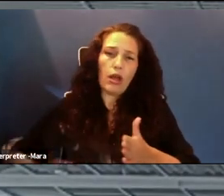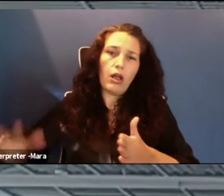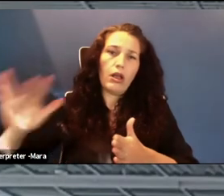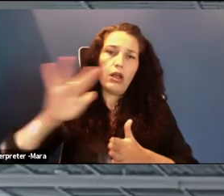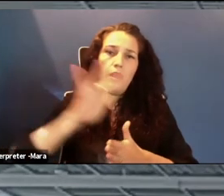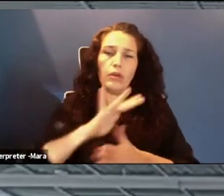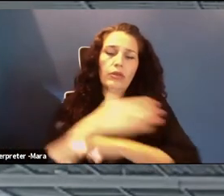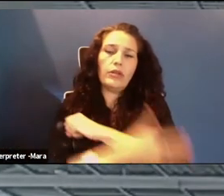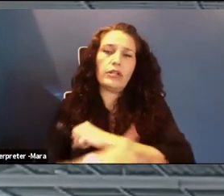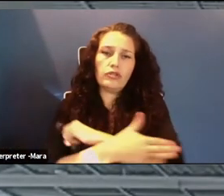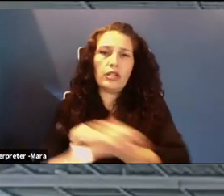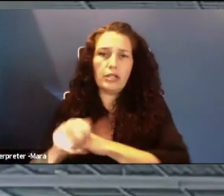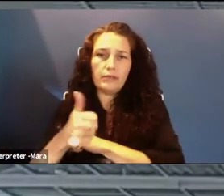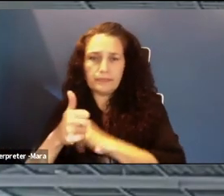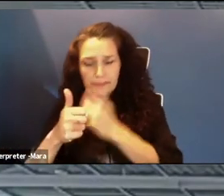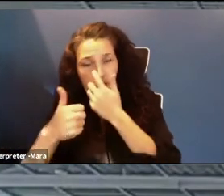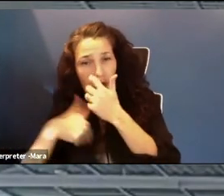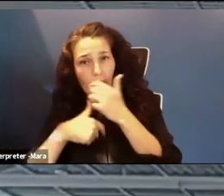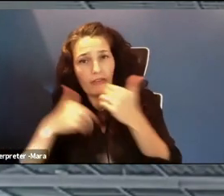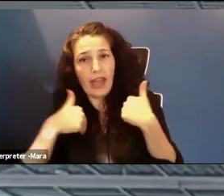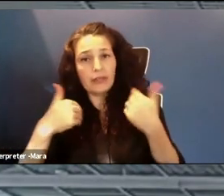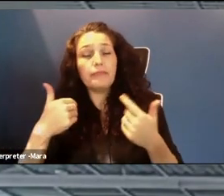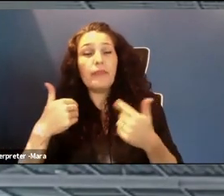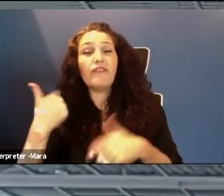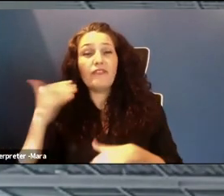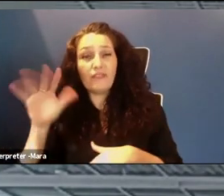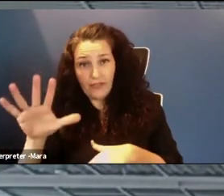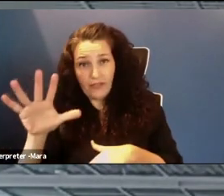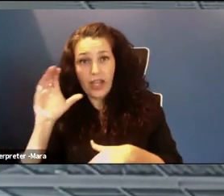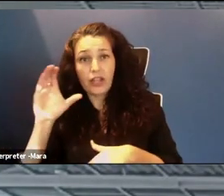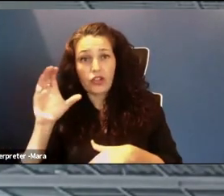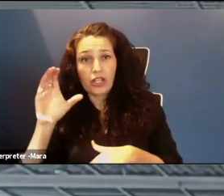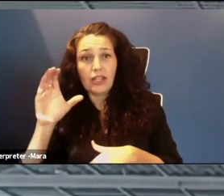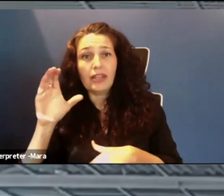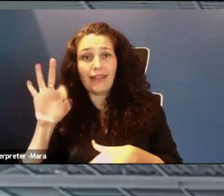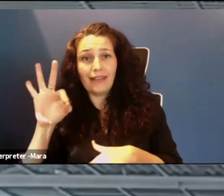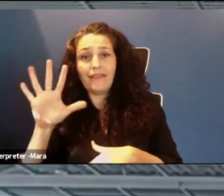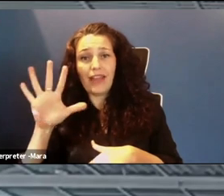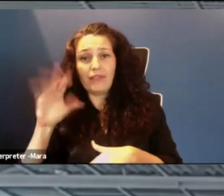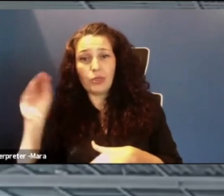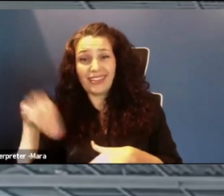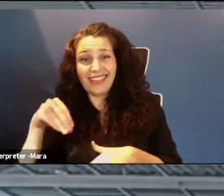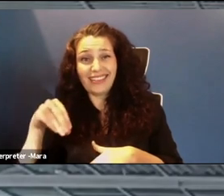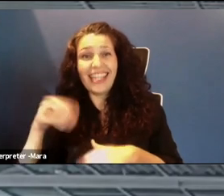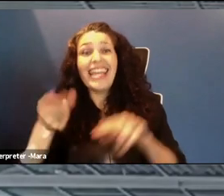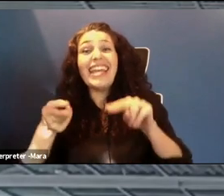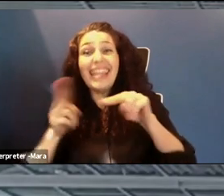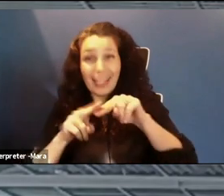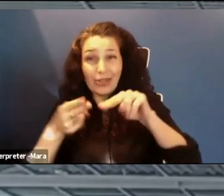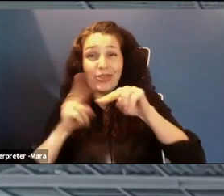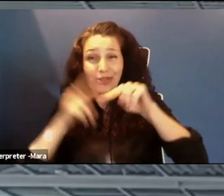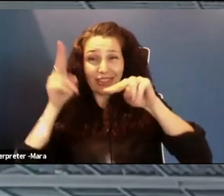In that time as well, we have had a 595% increase in women